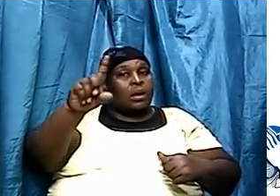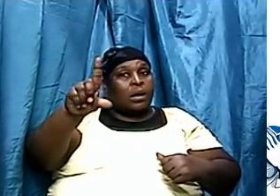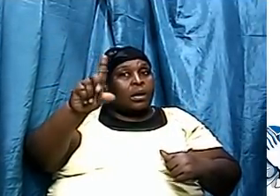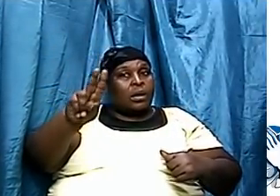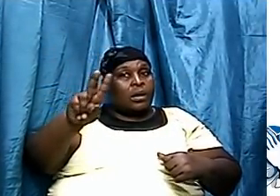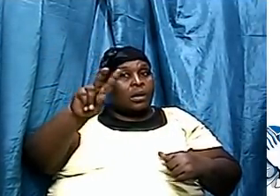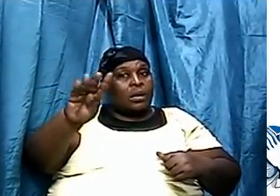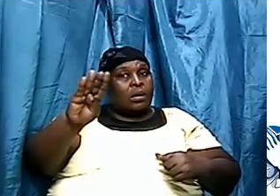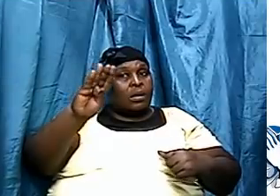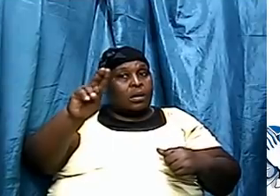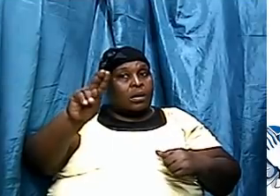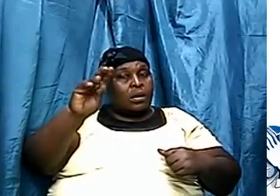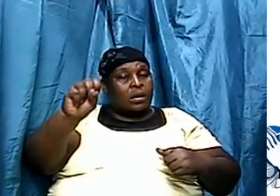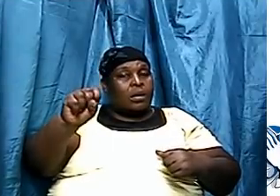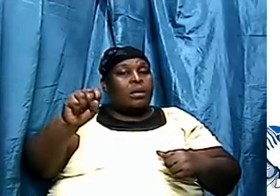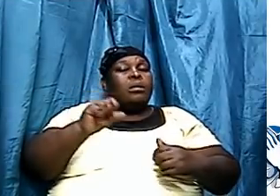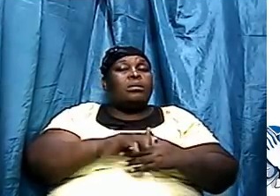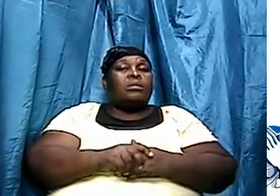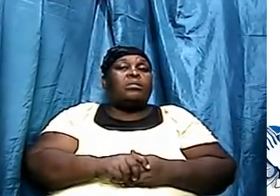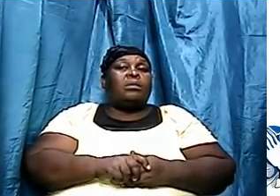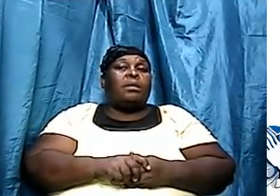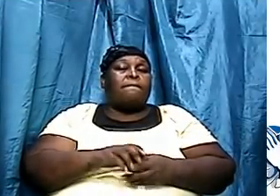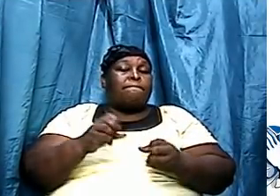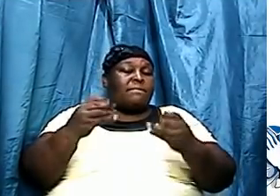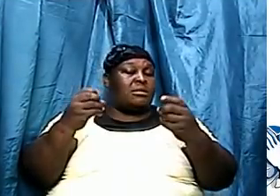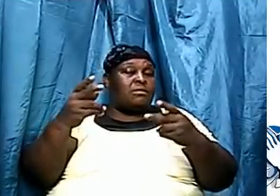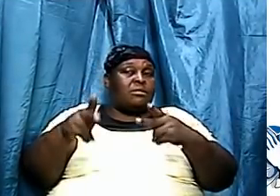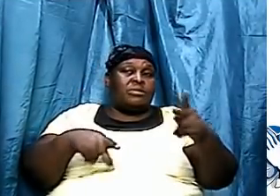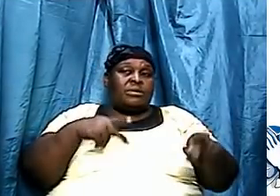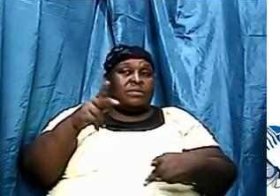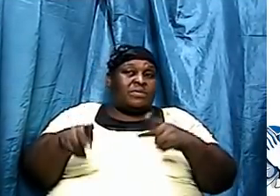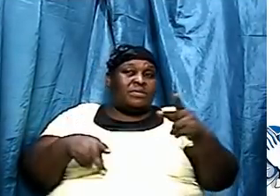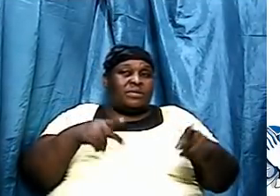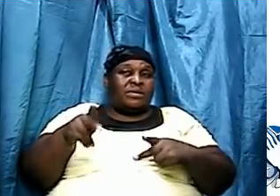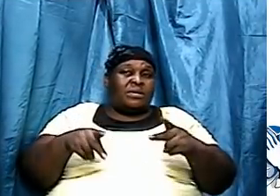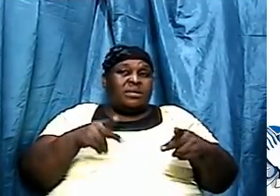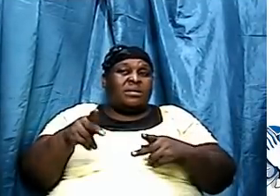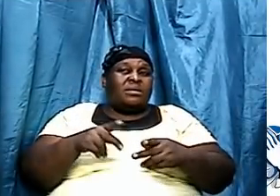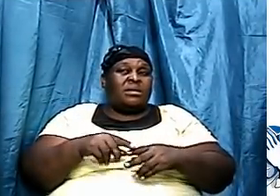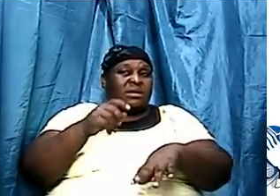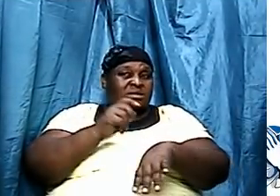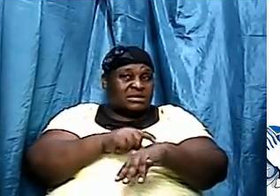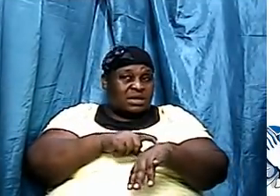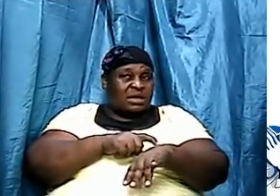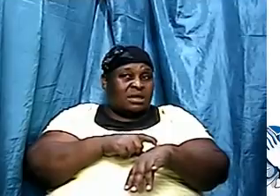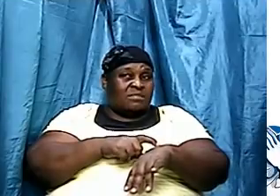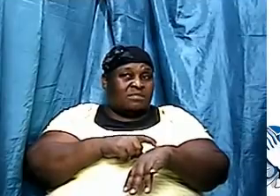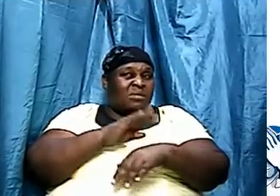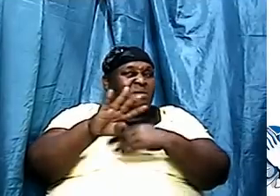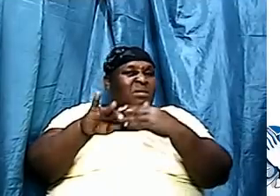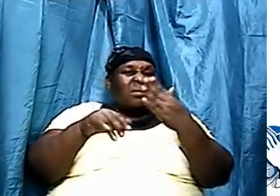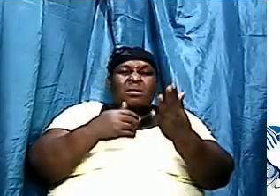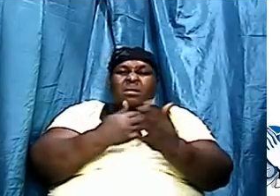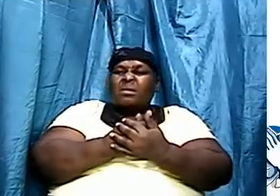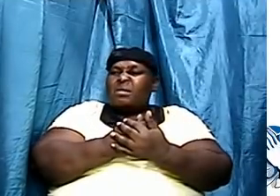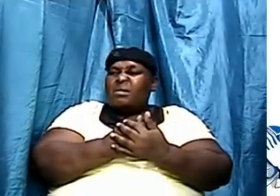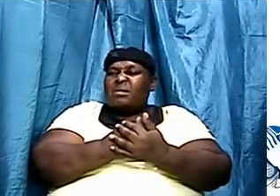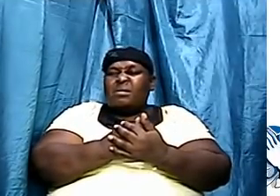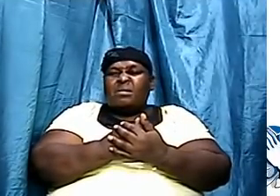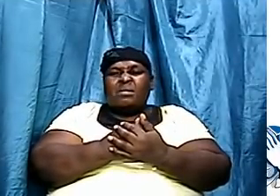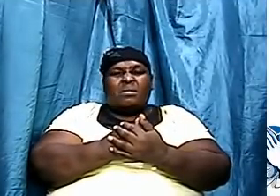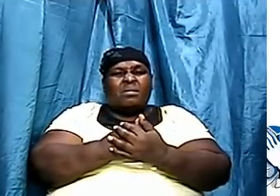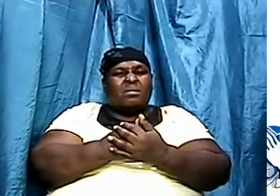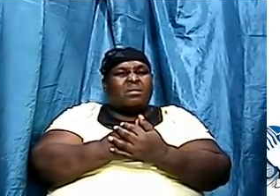time when the majority were many people. Better yet, it was a time where all of society held to the